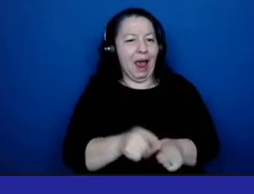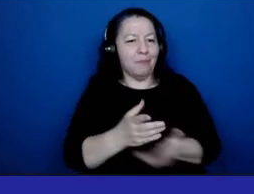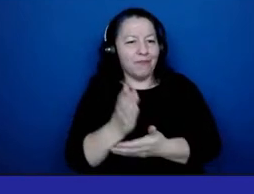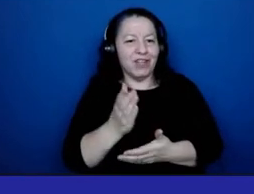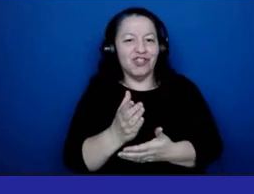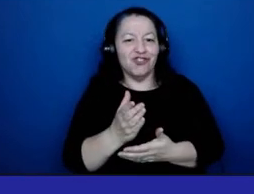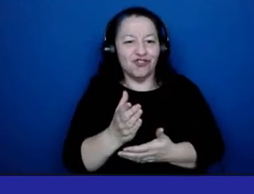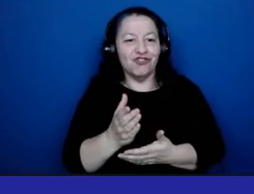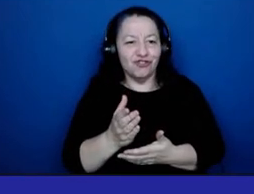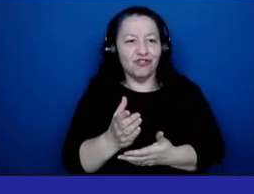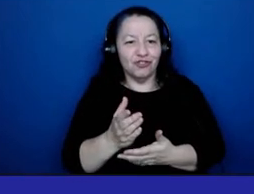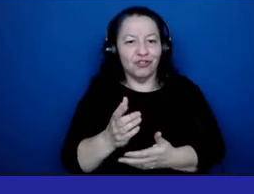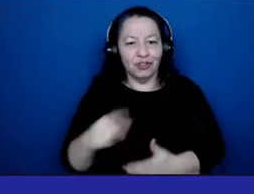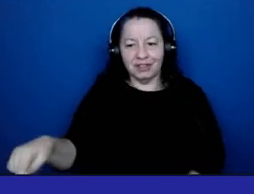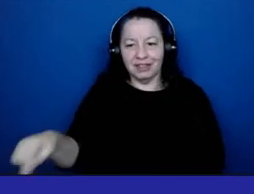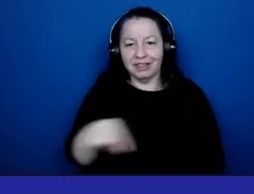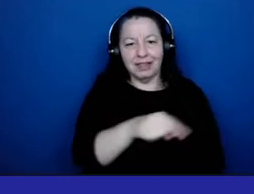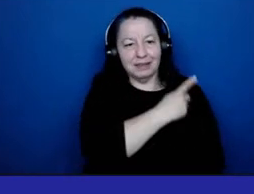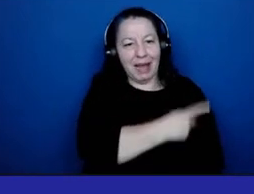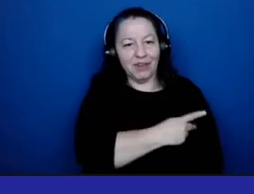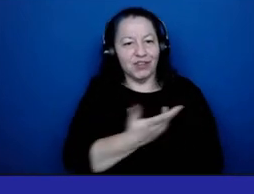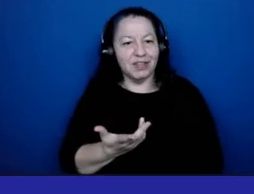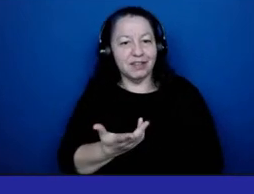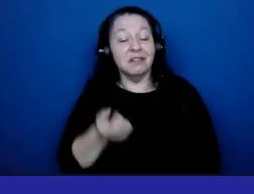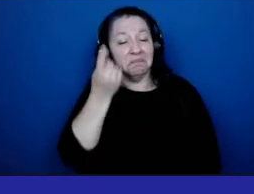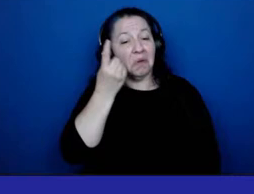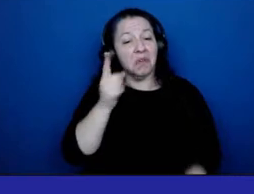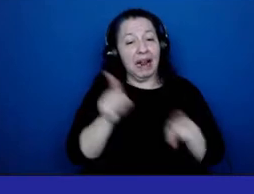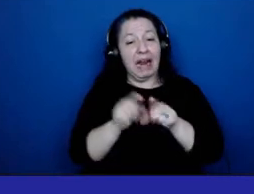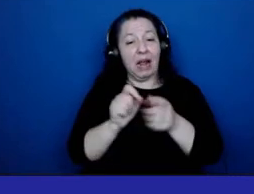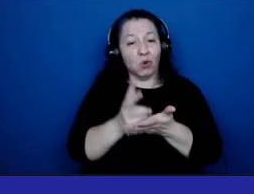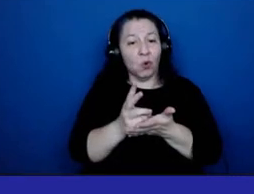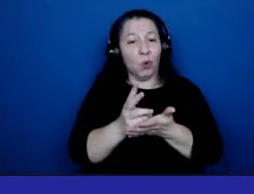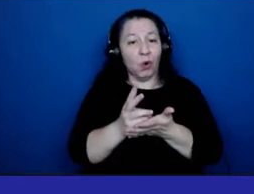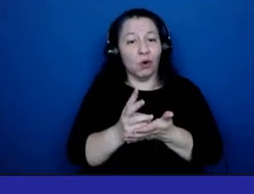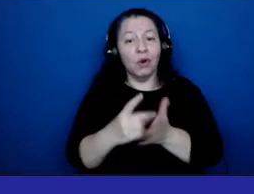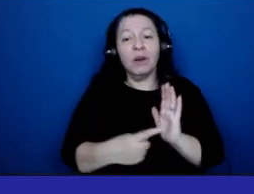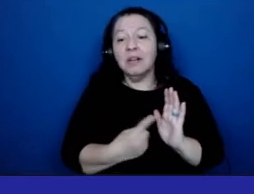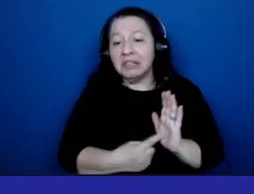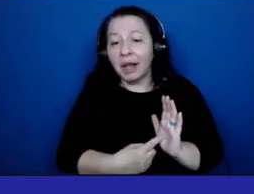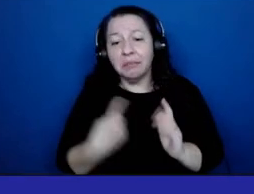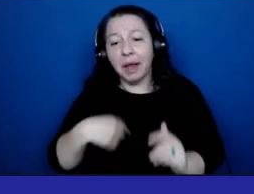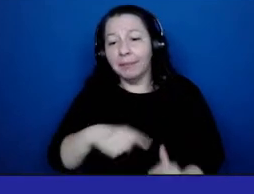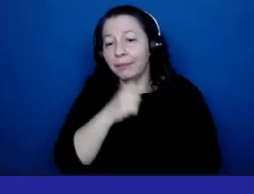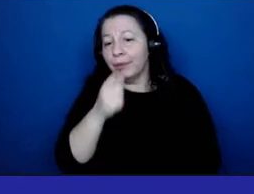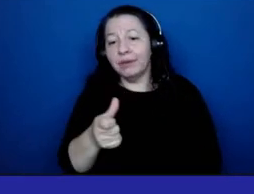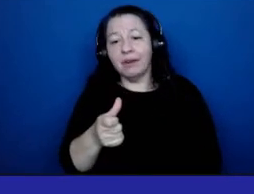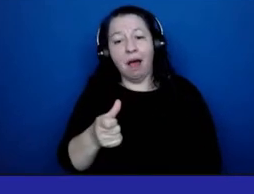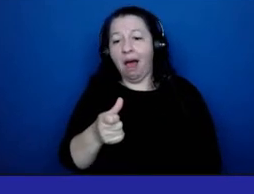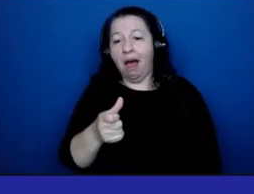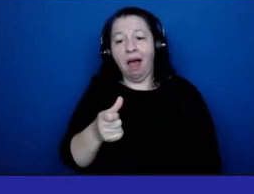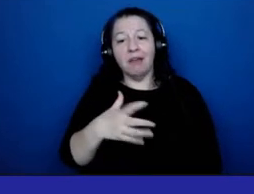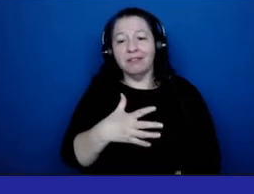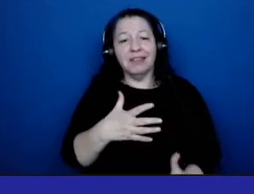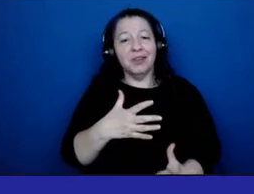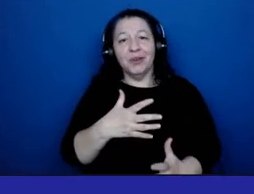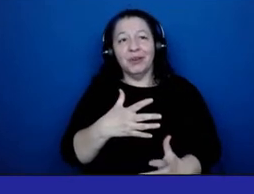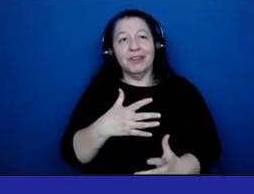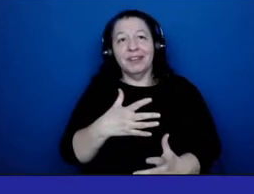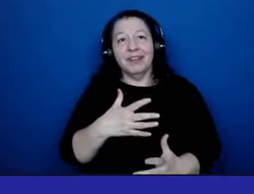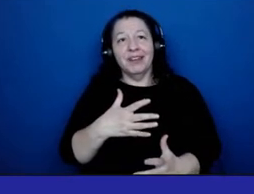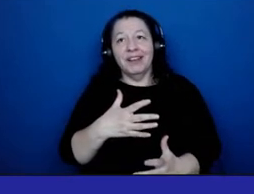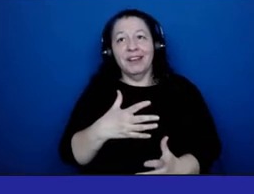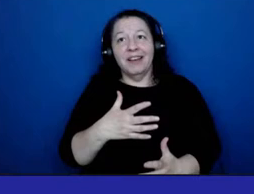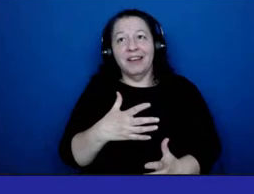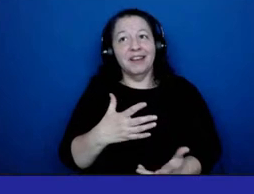I understand that as a social worker, sometimes we're not appreciated. So